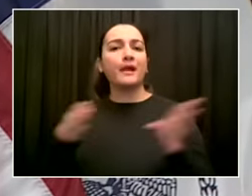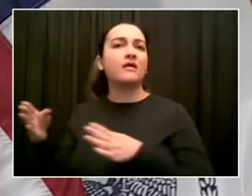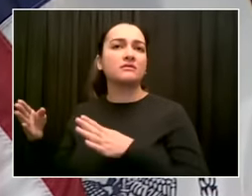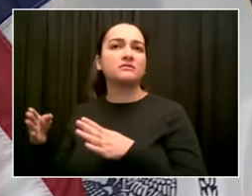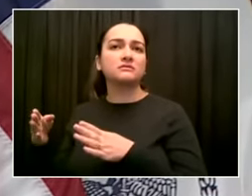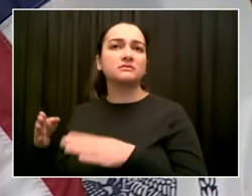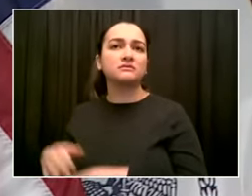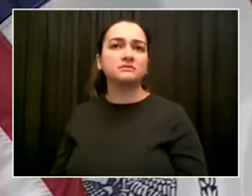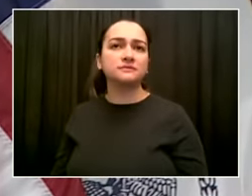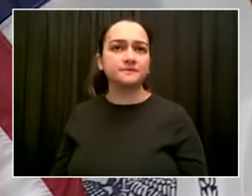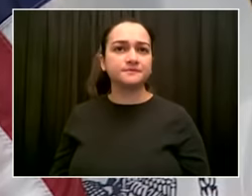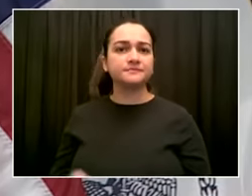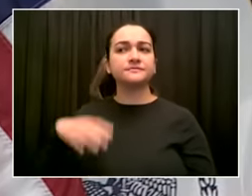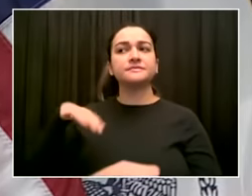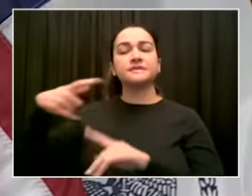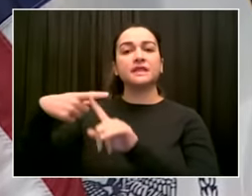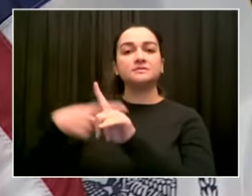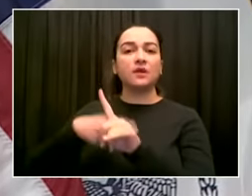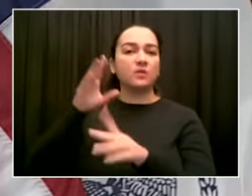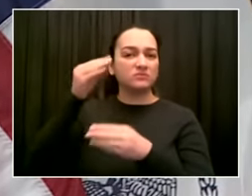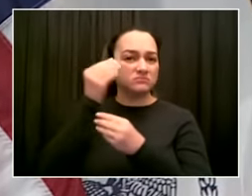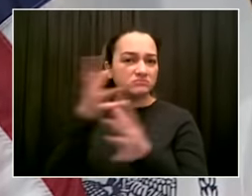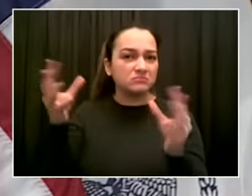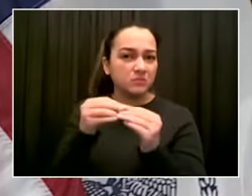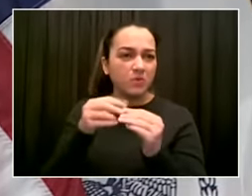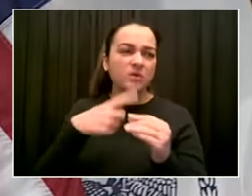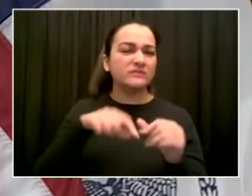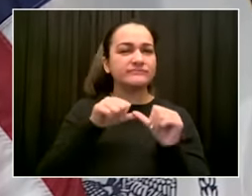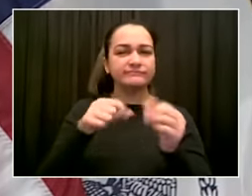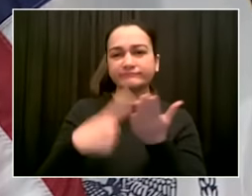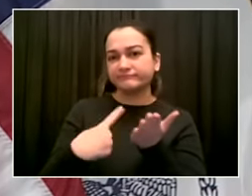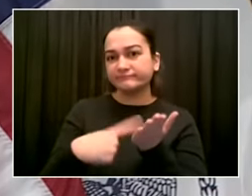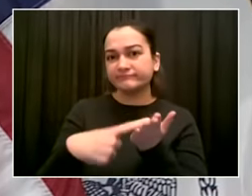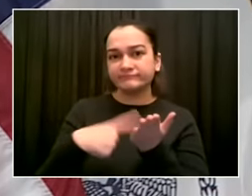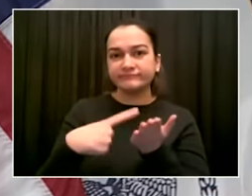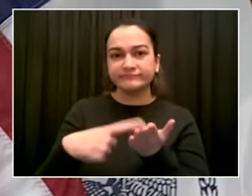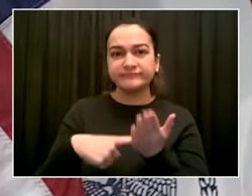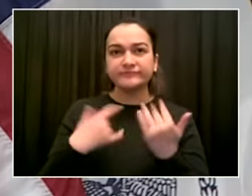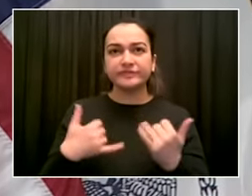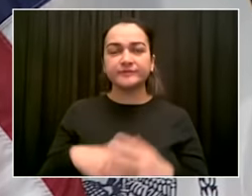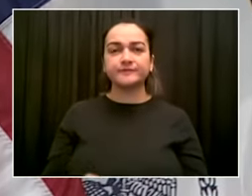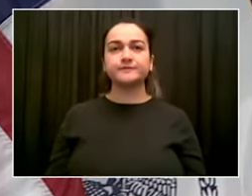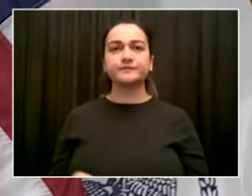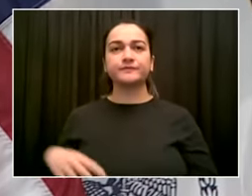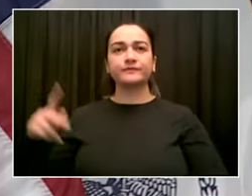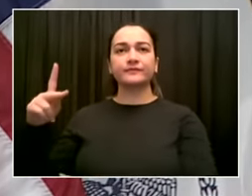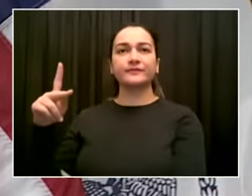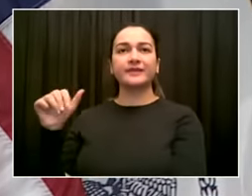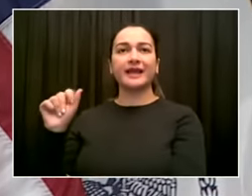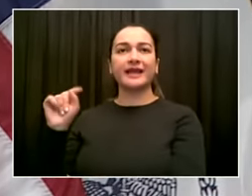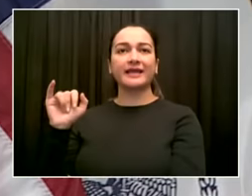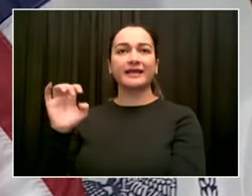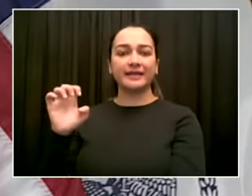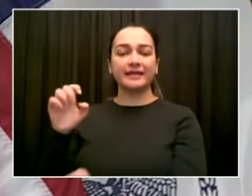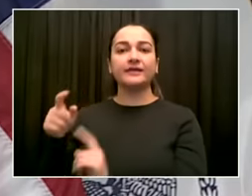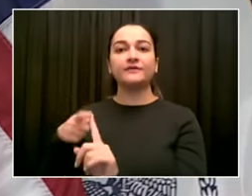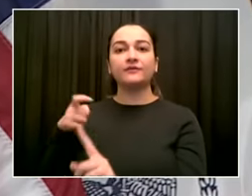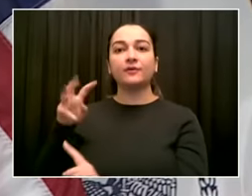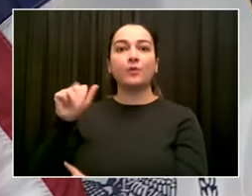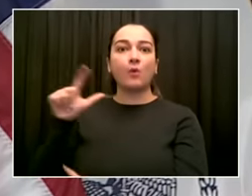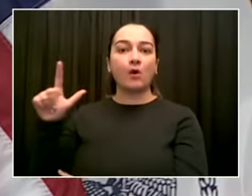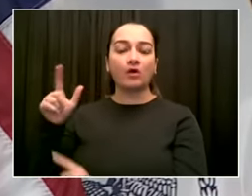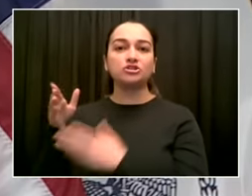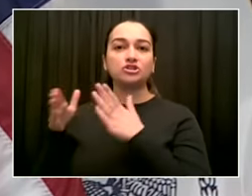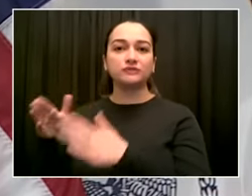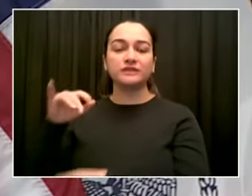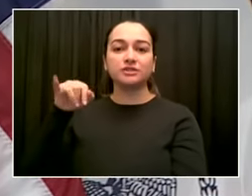Oh, hey, good morning, Mayor de Blasio. How are you? Good, Katie. How you been? Good, thanks. I just have a question. You know, I know you said yesterday when